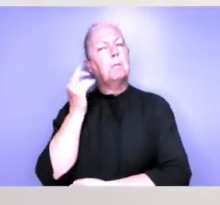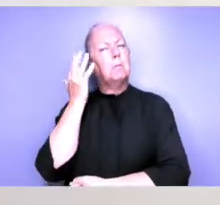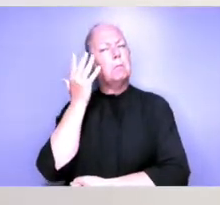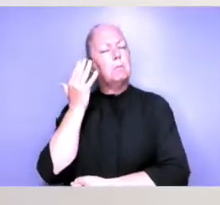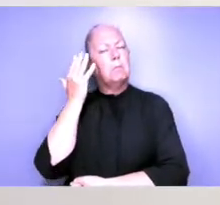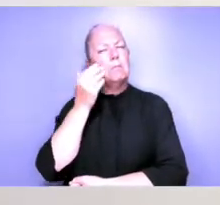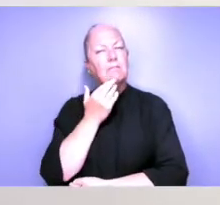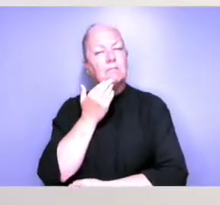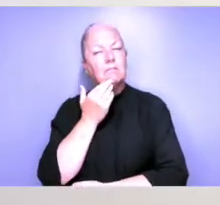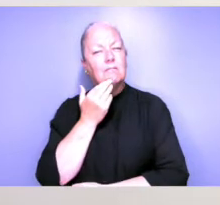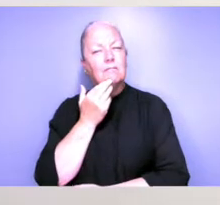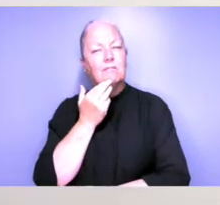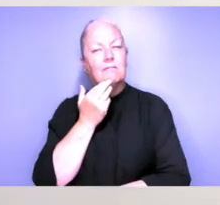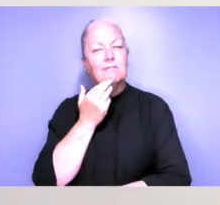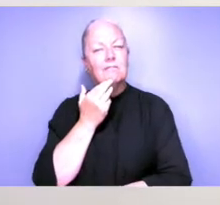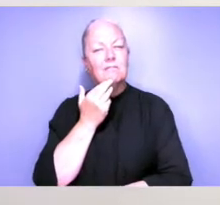I think that